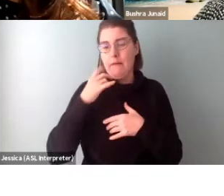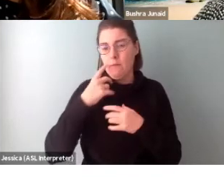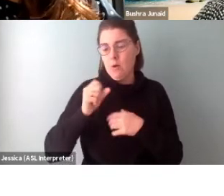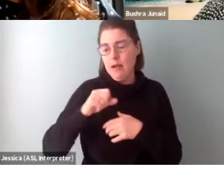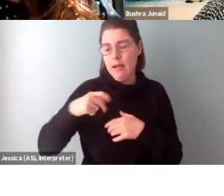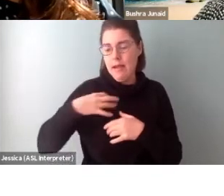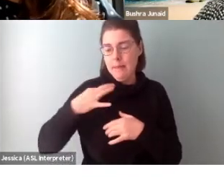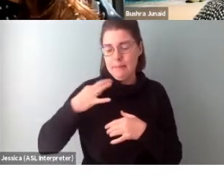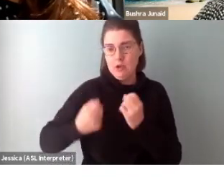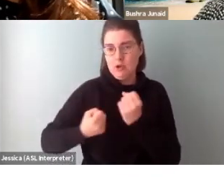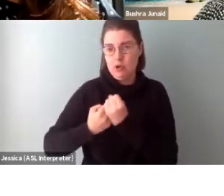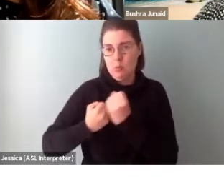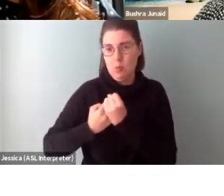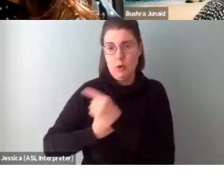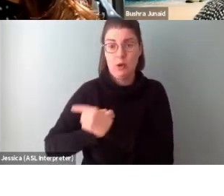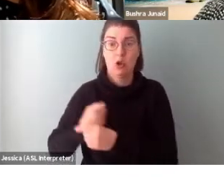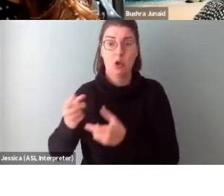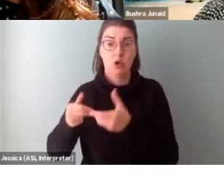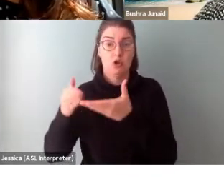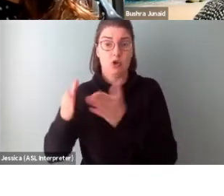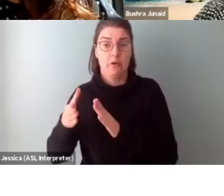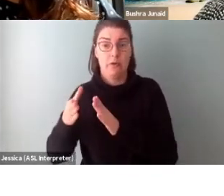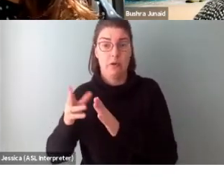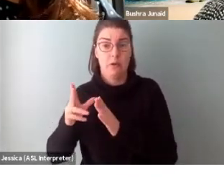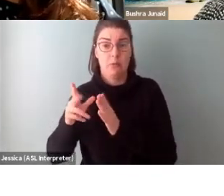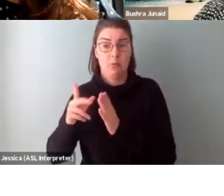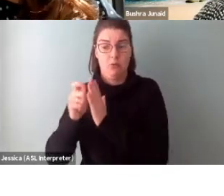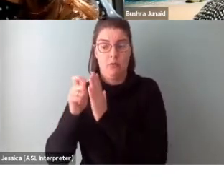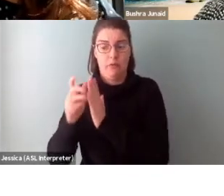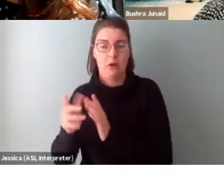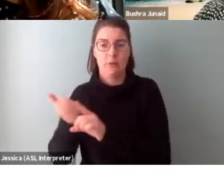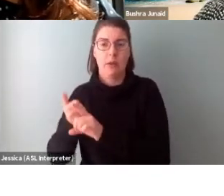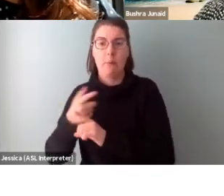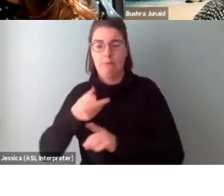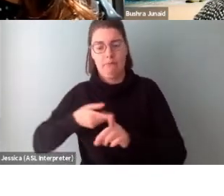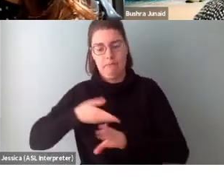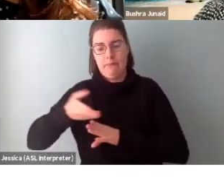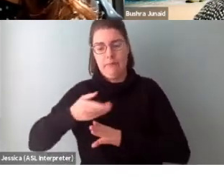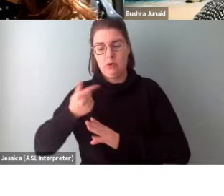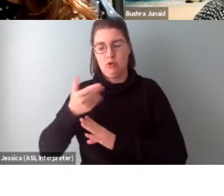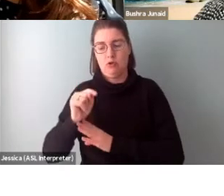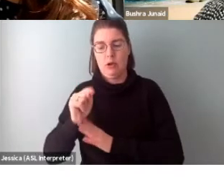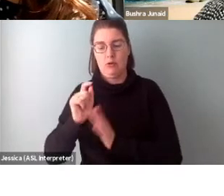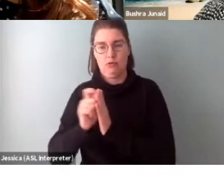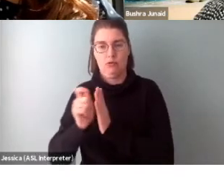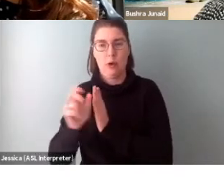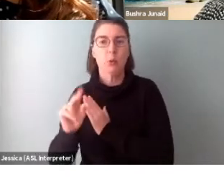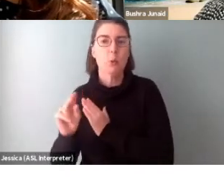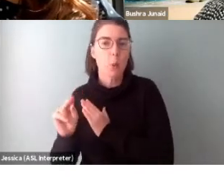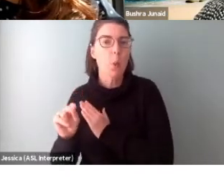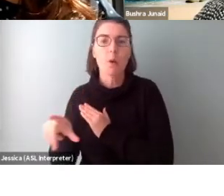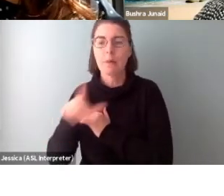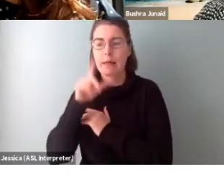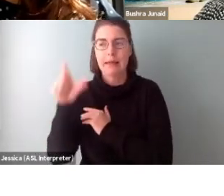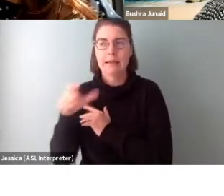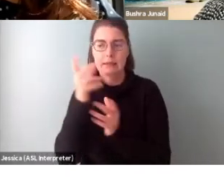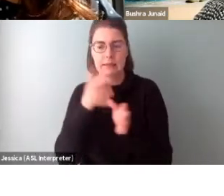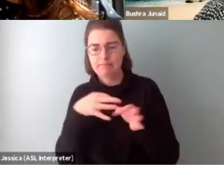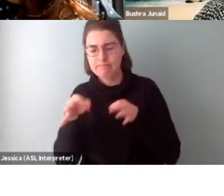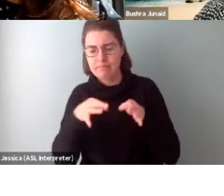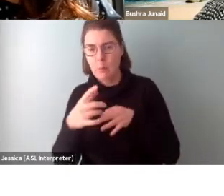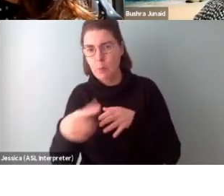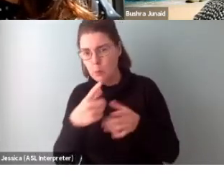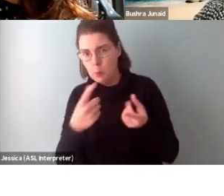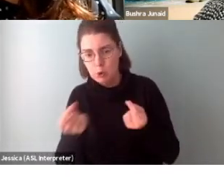The service provider does not need to be a professional grant writer, but they should be able to accurately convey what you want to do with your project